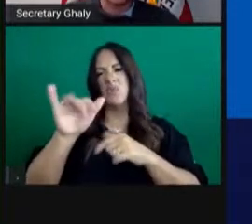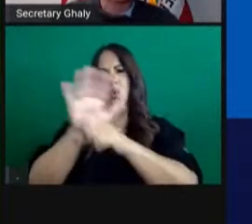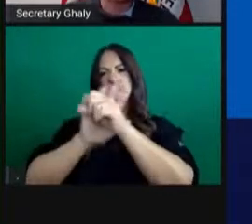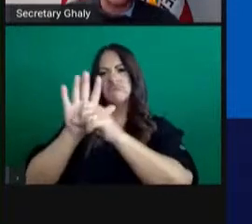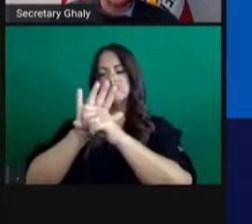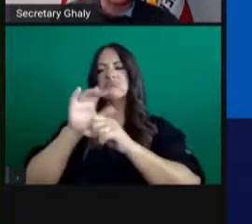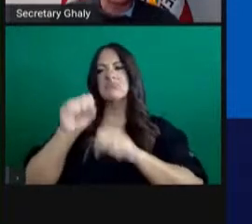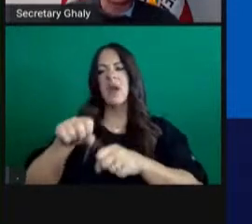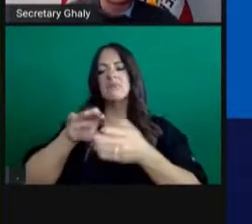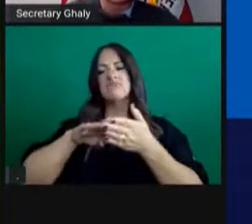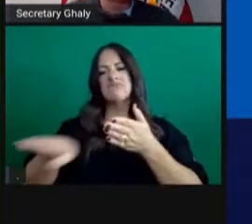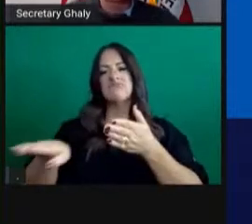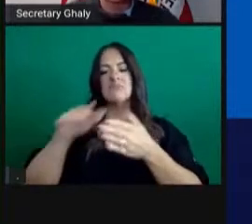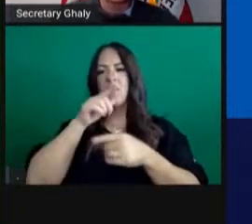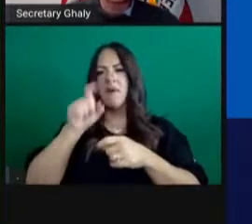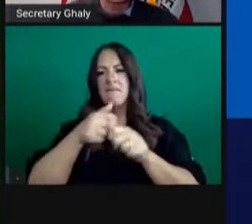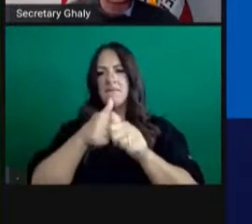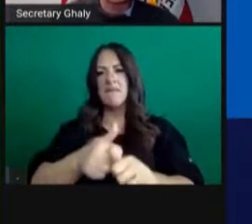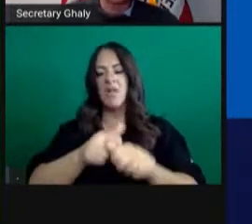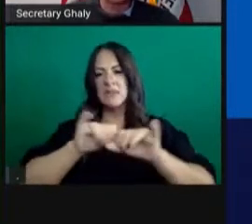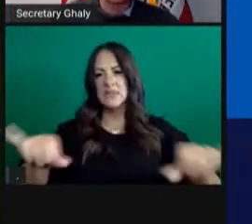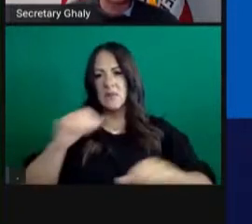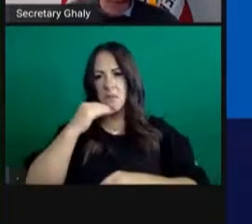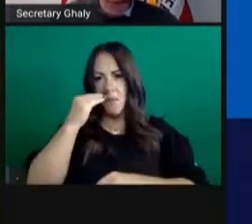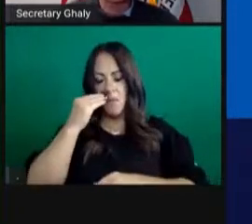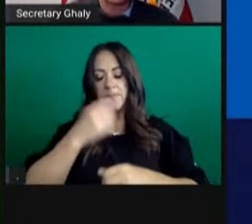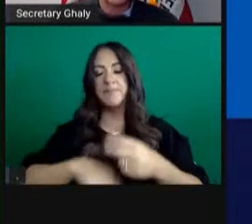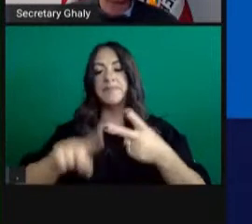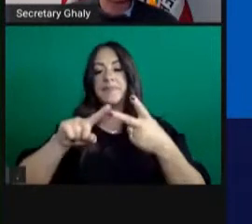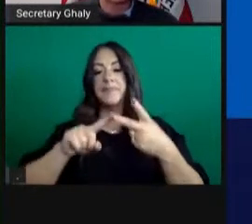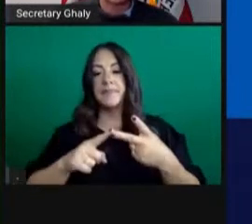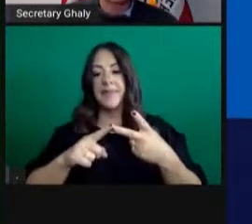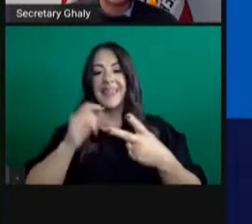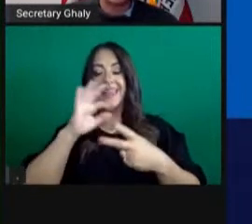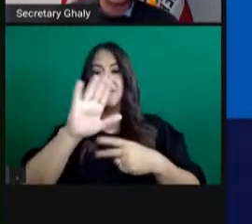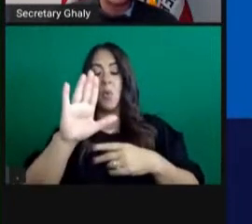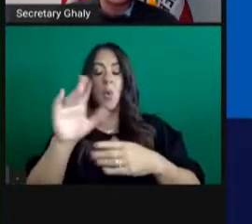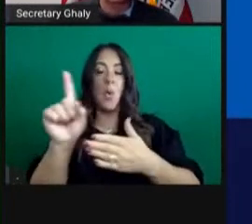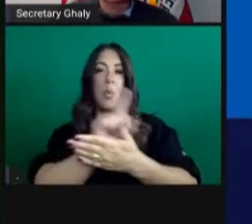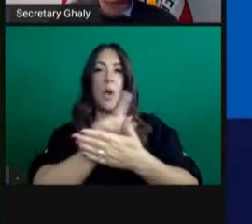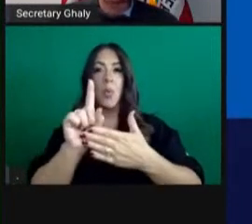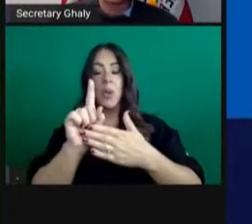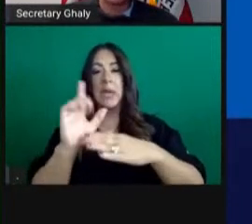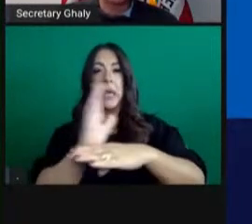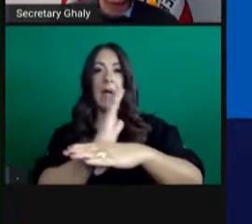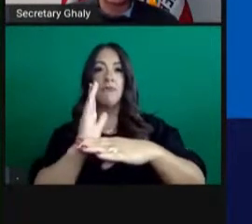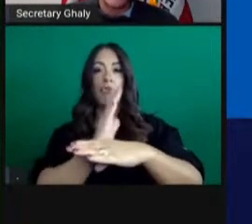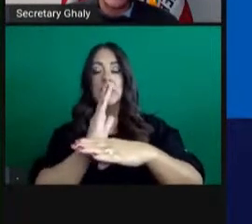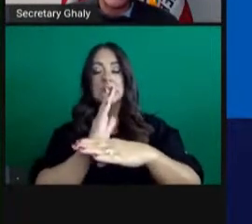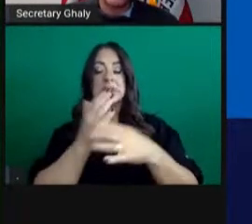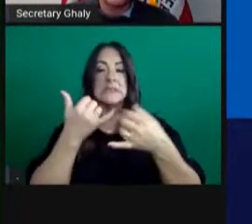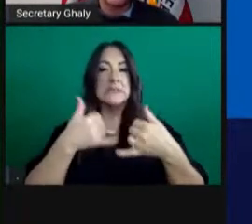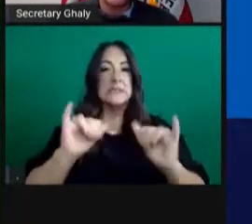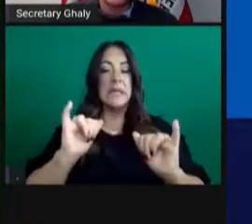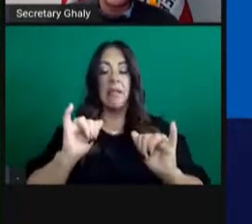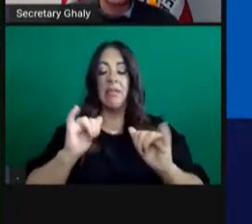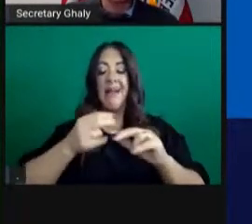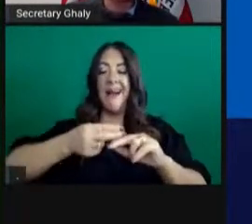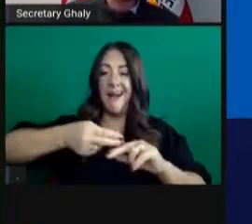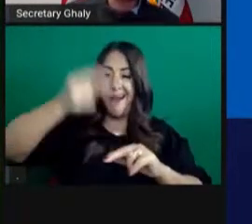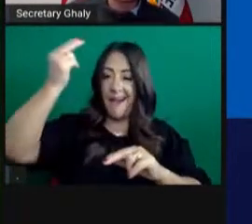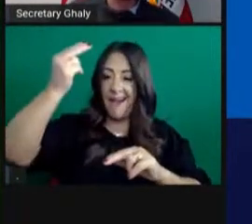is going to be much smaller. Similarly, if your seven-day average case rate is still very, very high,